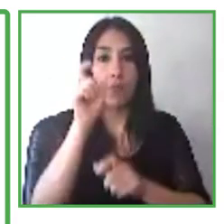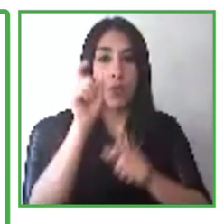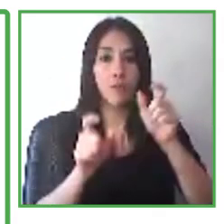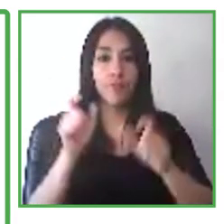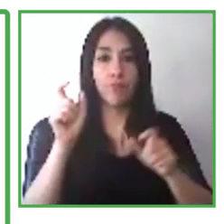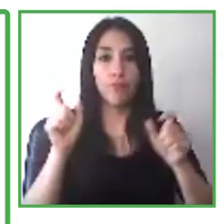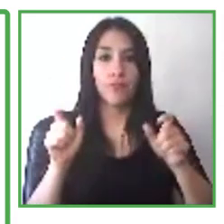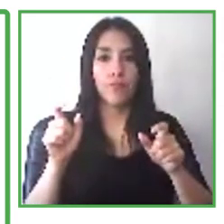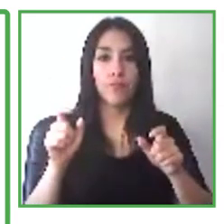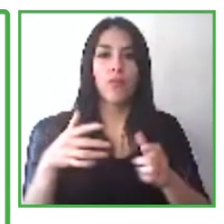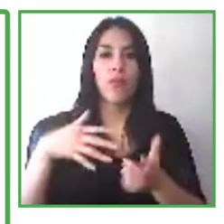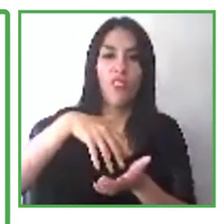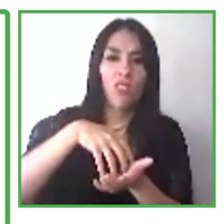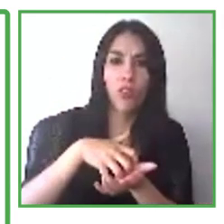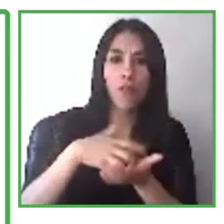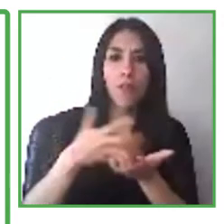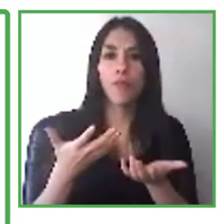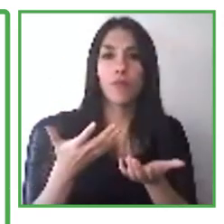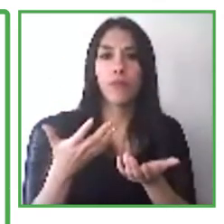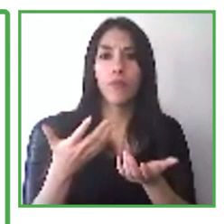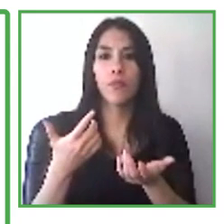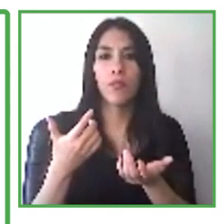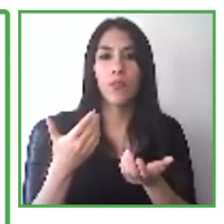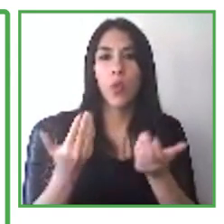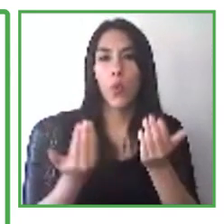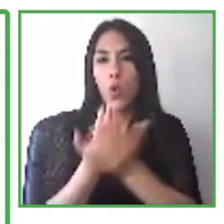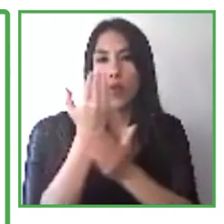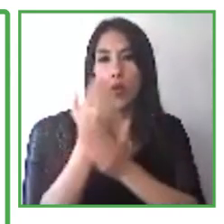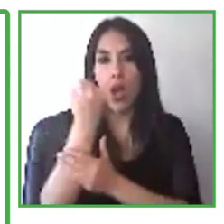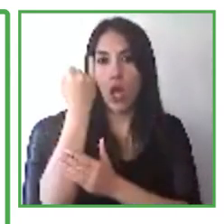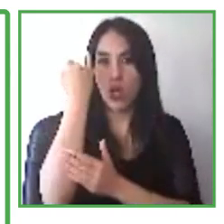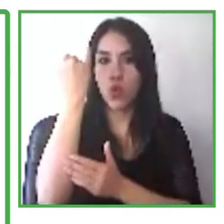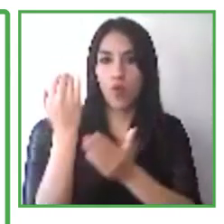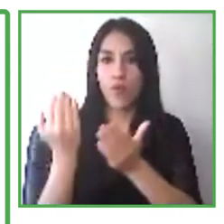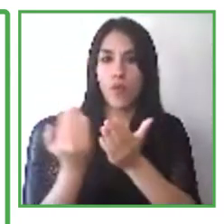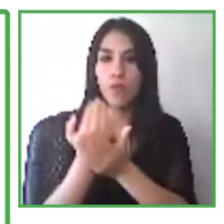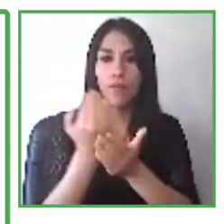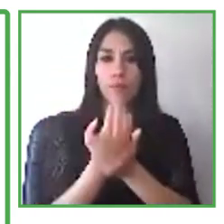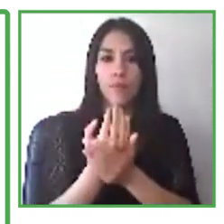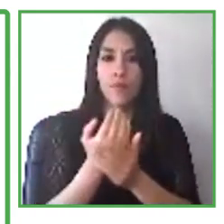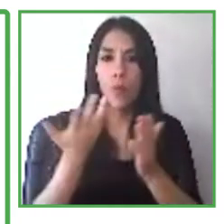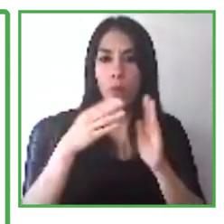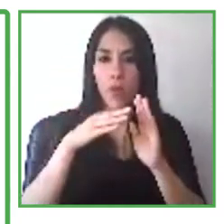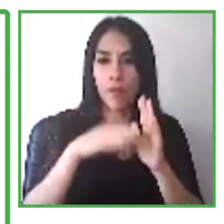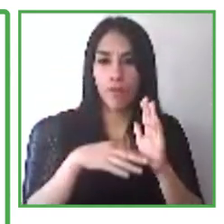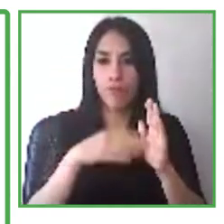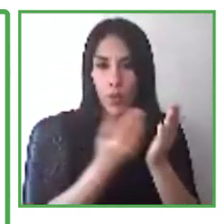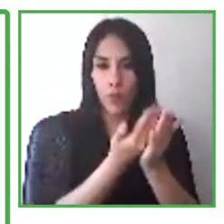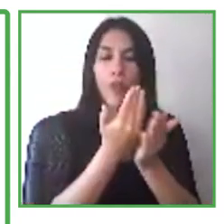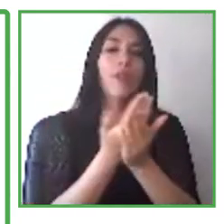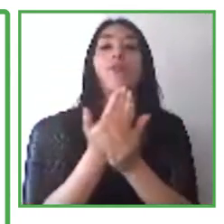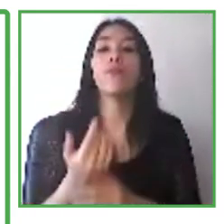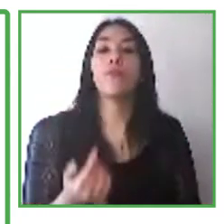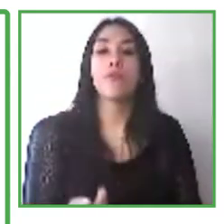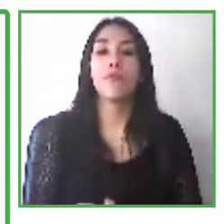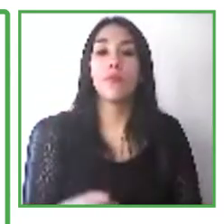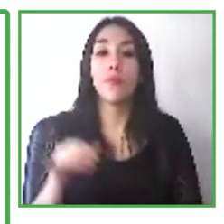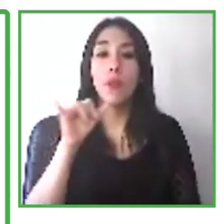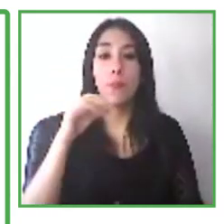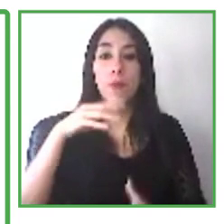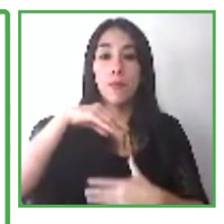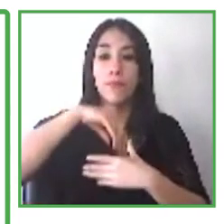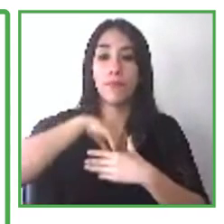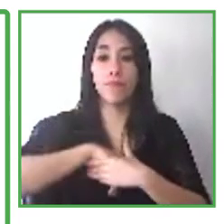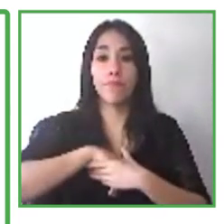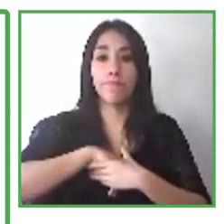Within the Trust for the Americas, have our Boyd that for program of economic opportunities through the technology in the Americas.